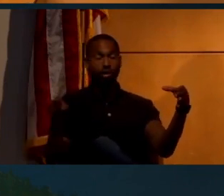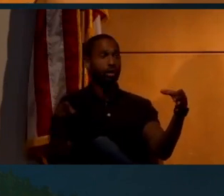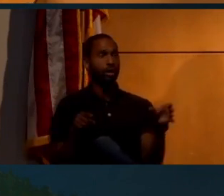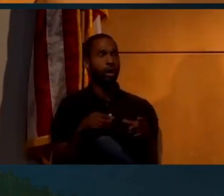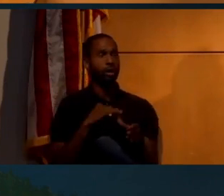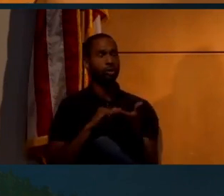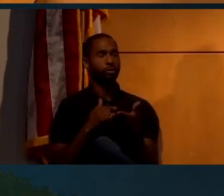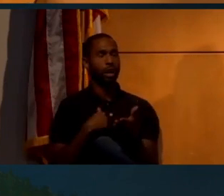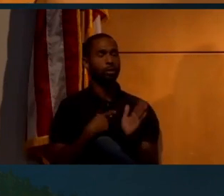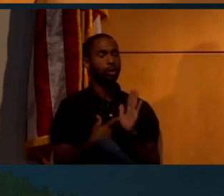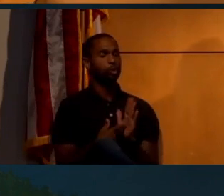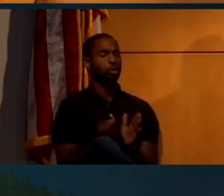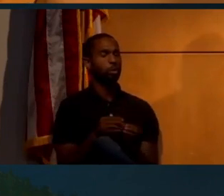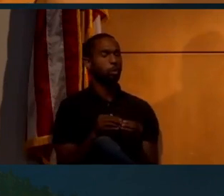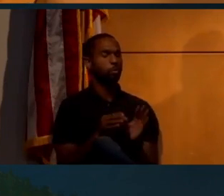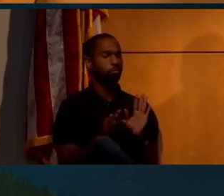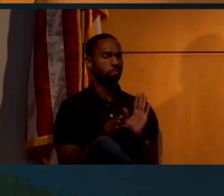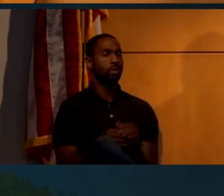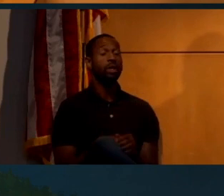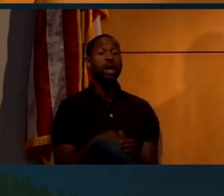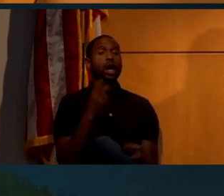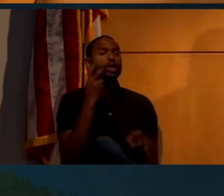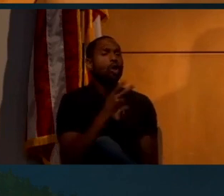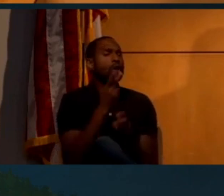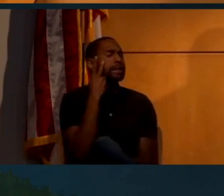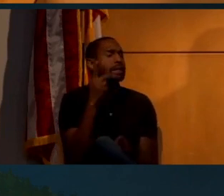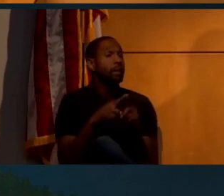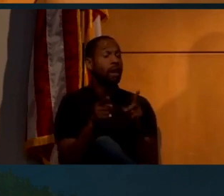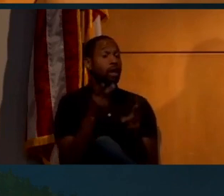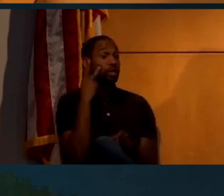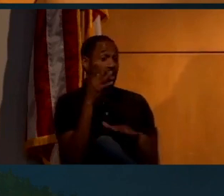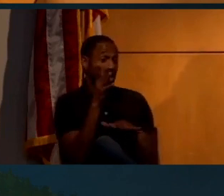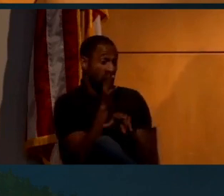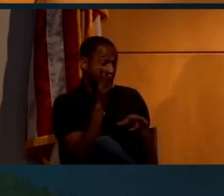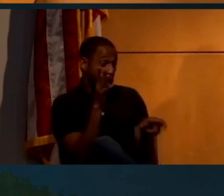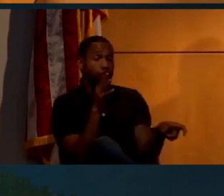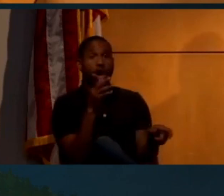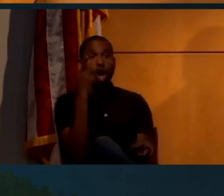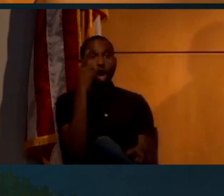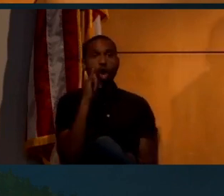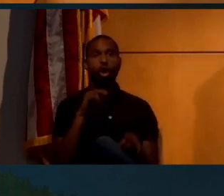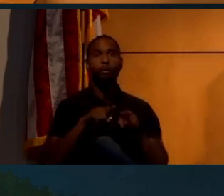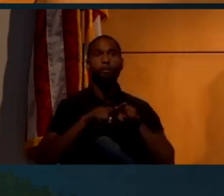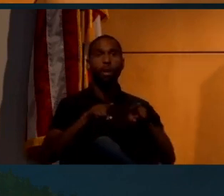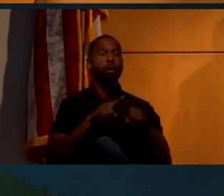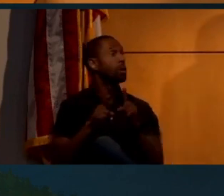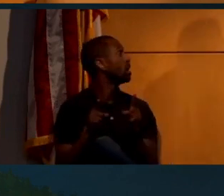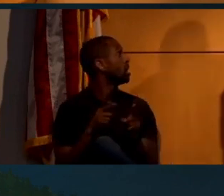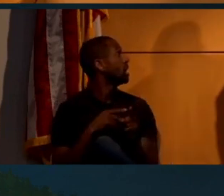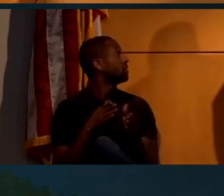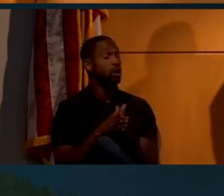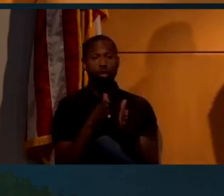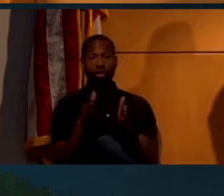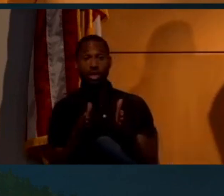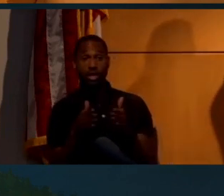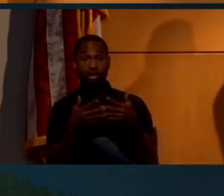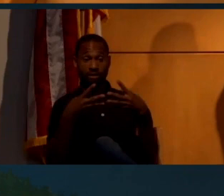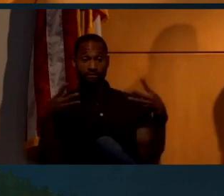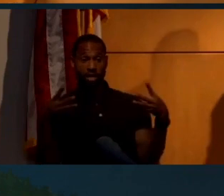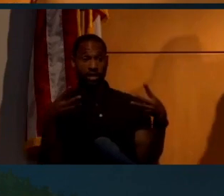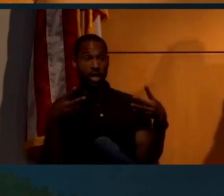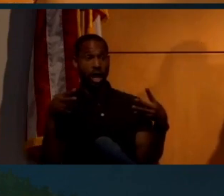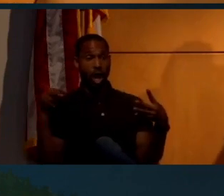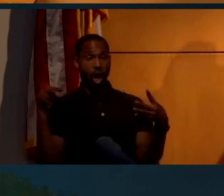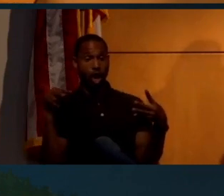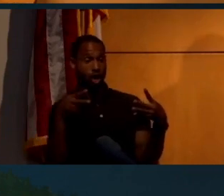excuse me, let me show you that a little bit better. It's hard to see here, but those shadows there look parallel. But if I go up next to the fence and look